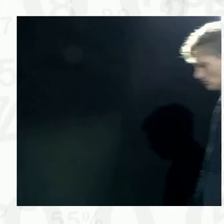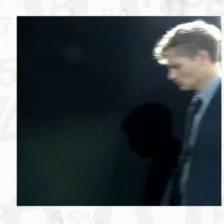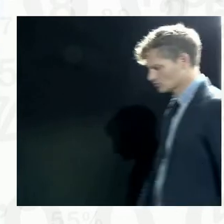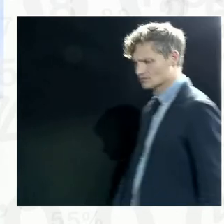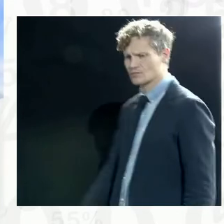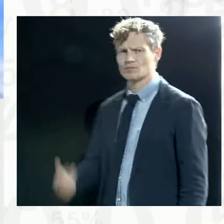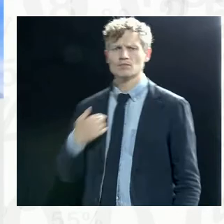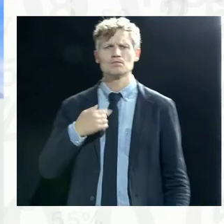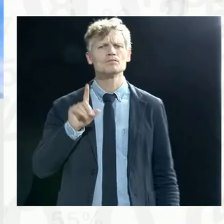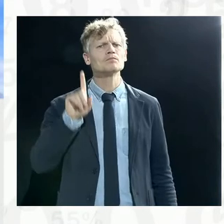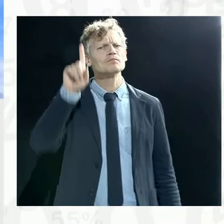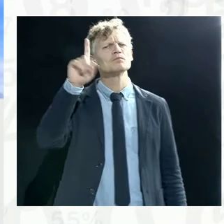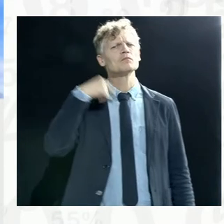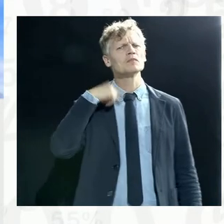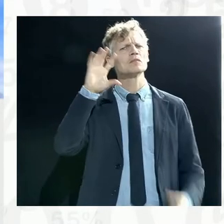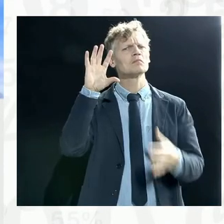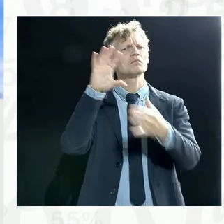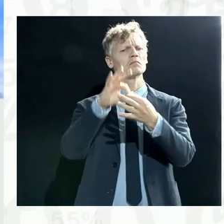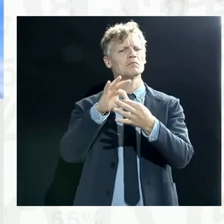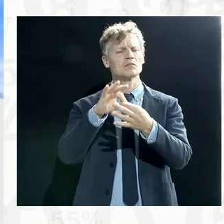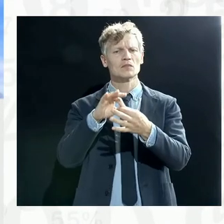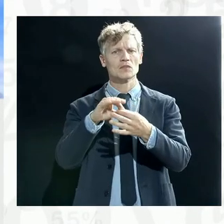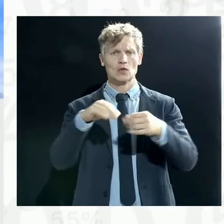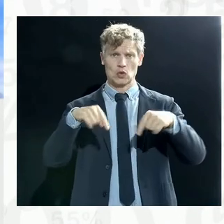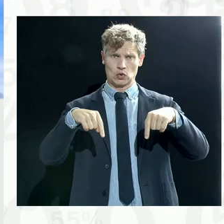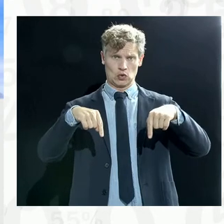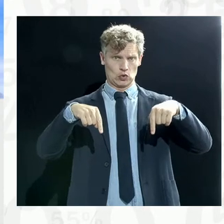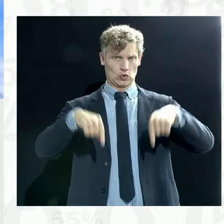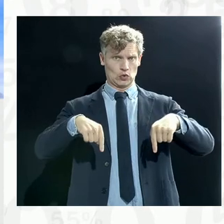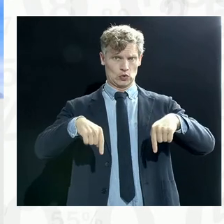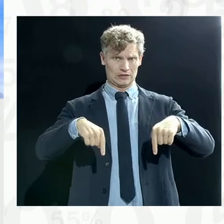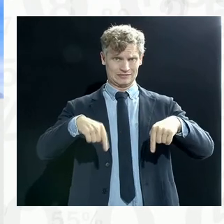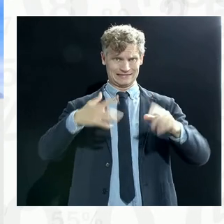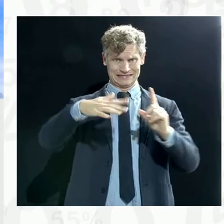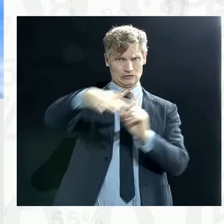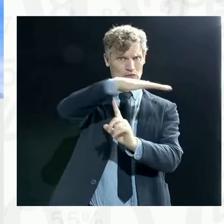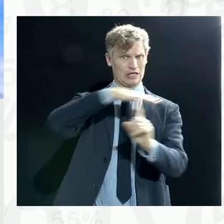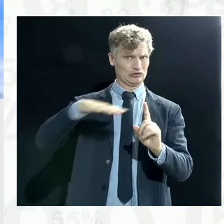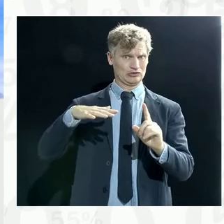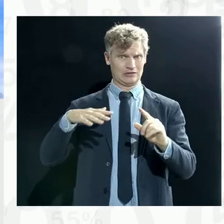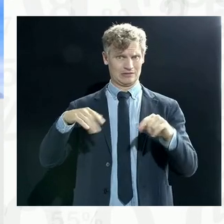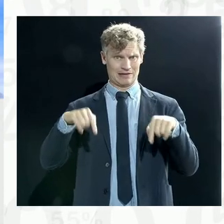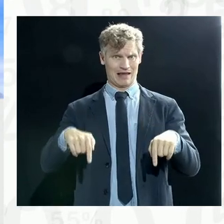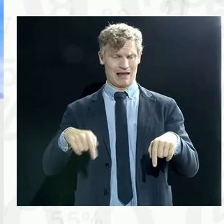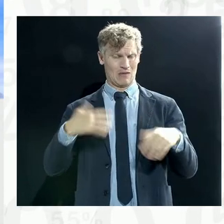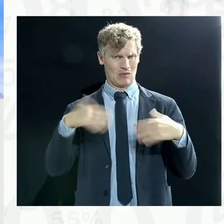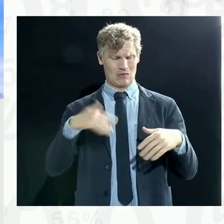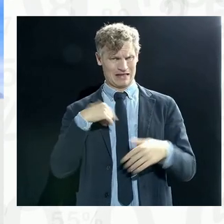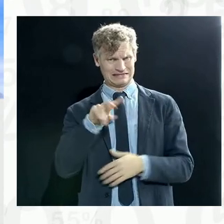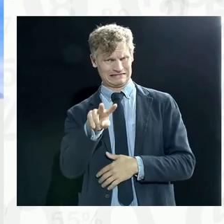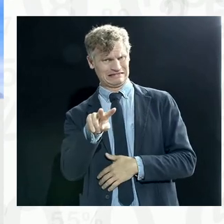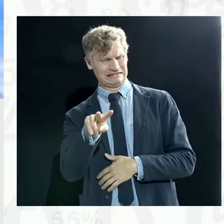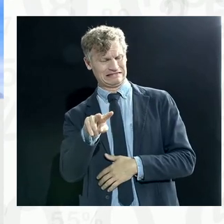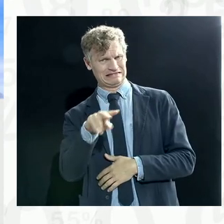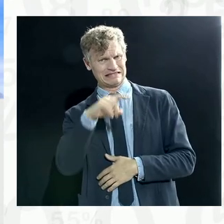current situation so worrying. You opened up with exactly the right point. We